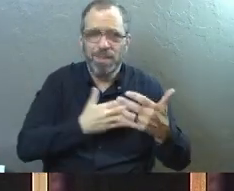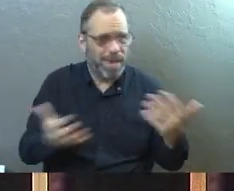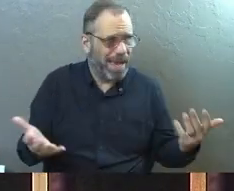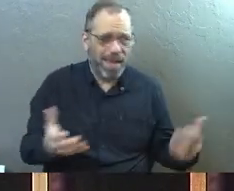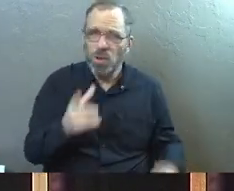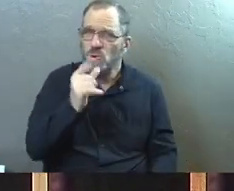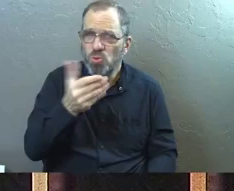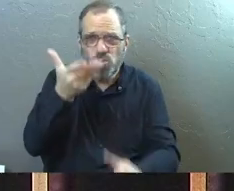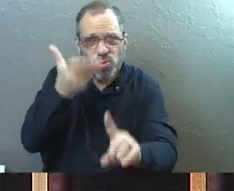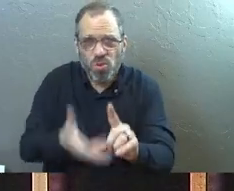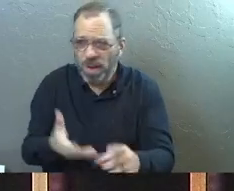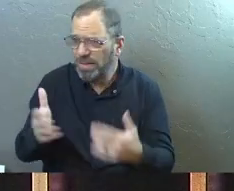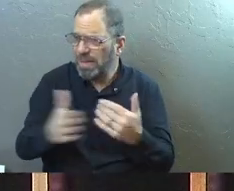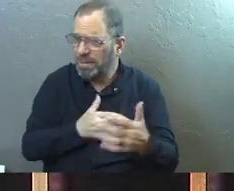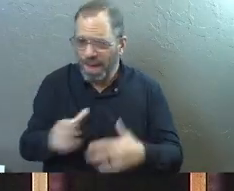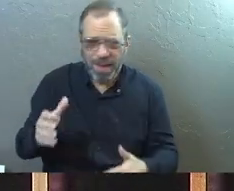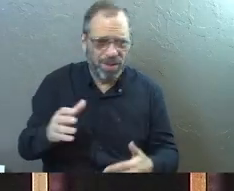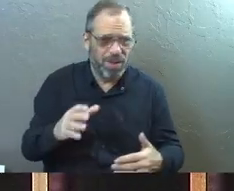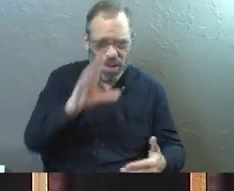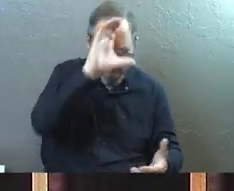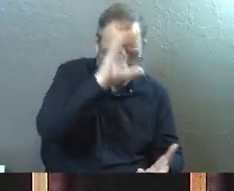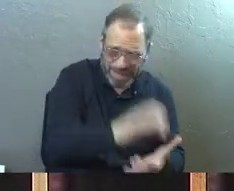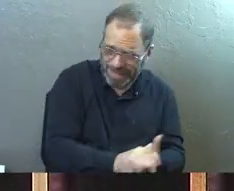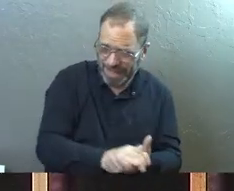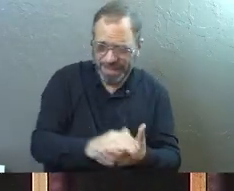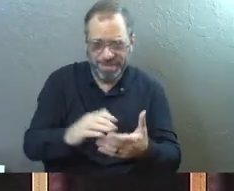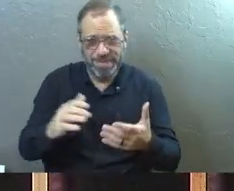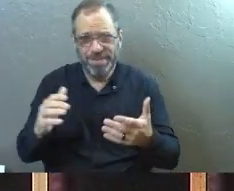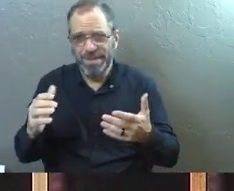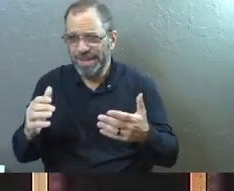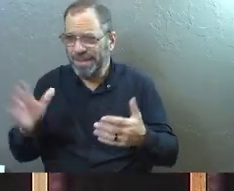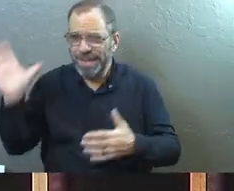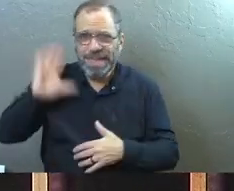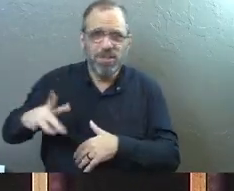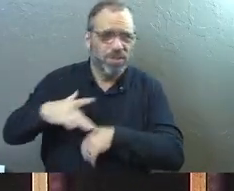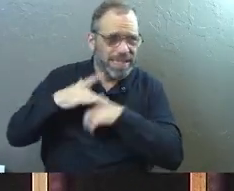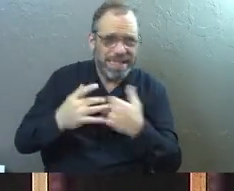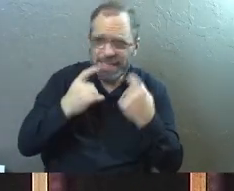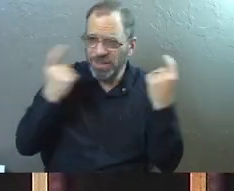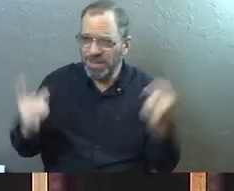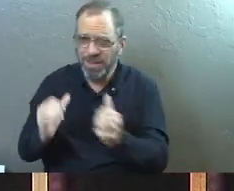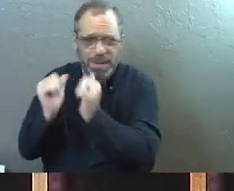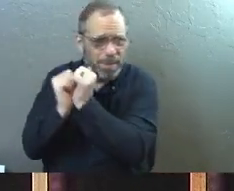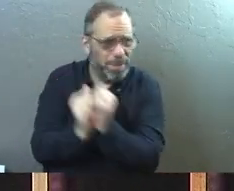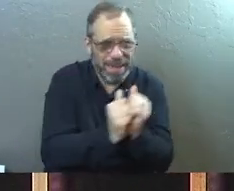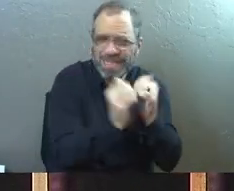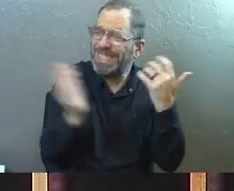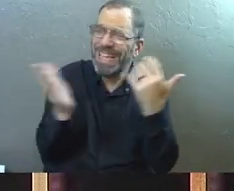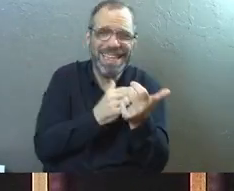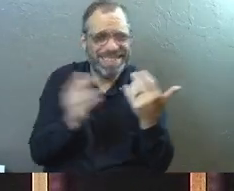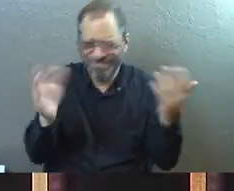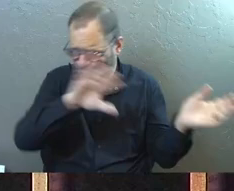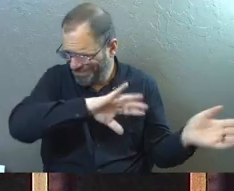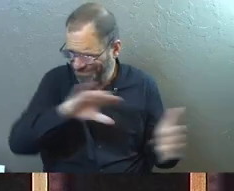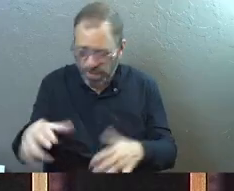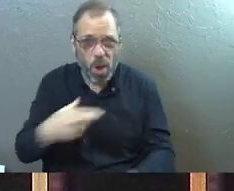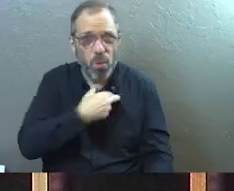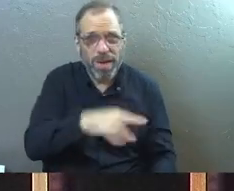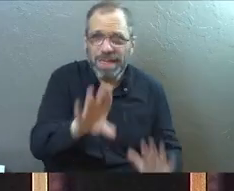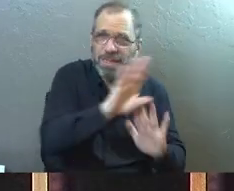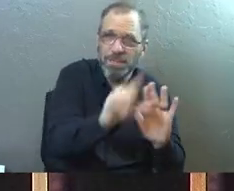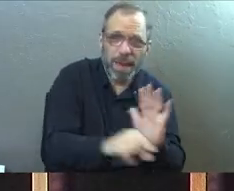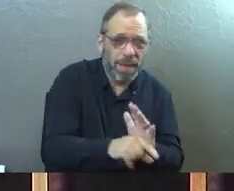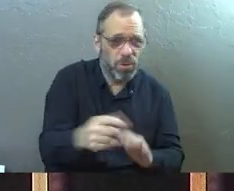matter who you are and it does not matter your stance or your shape or form, no matter their past, their history, their sin, their bondage, any of it. Your religious